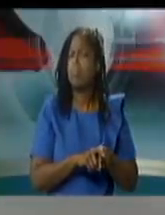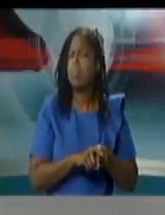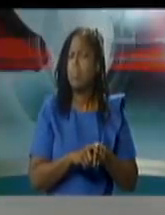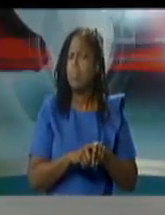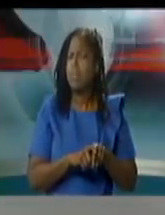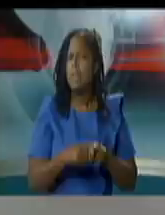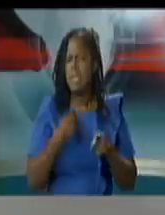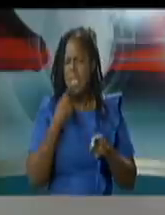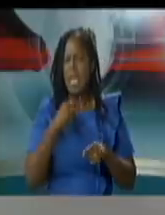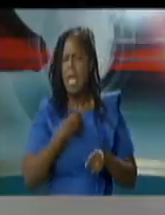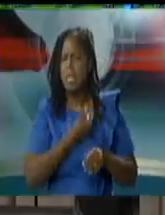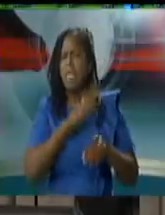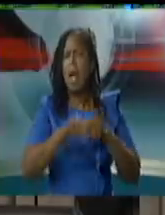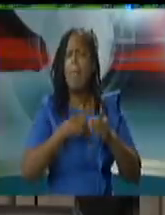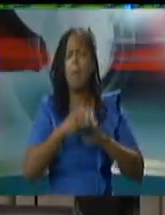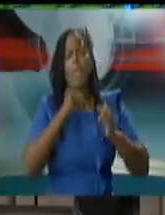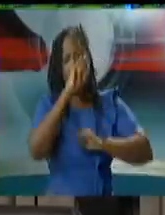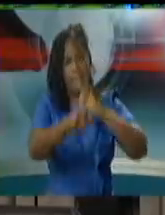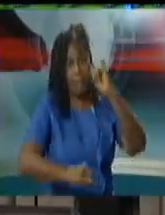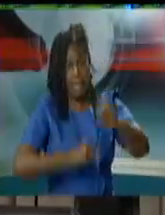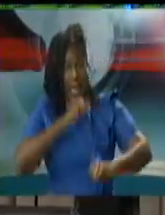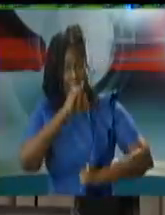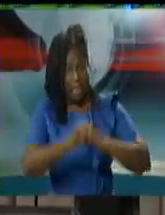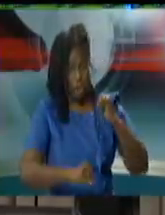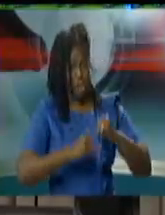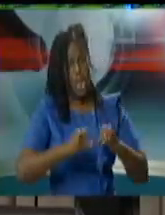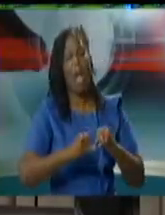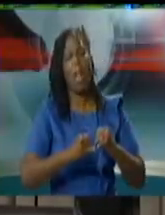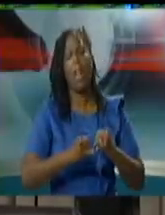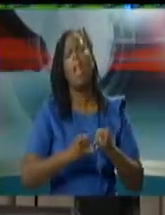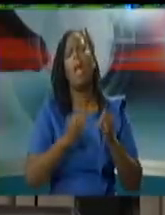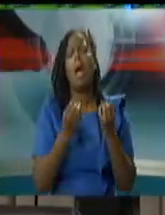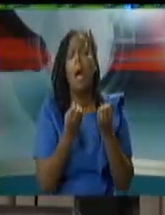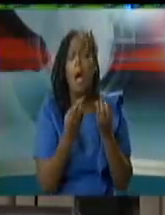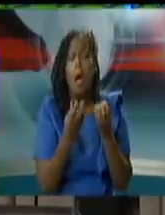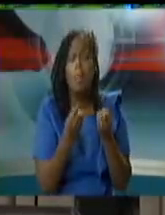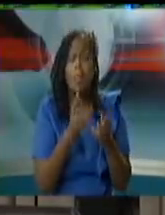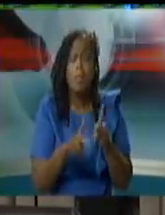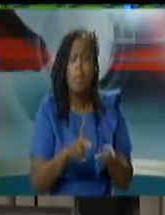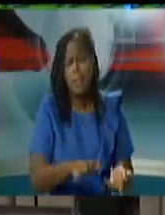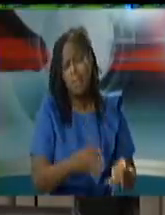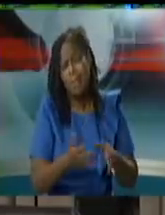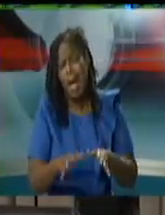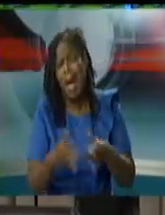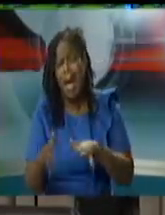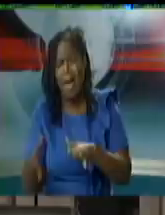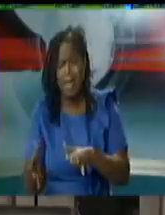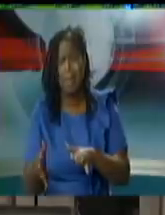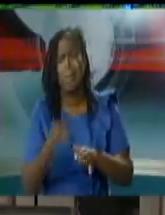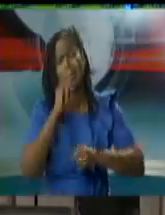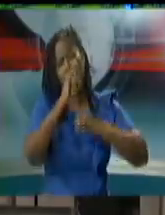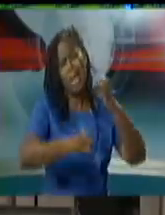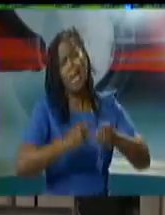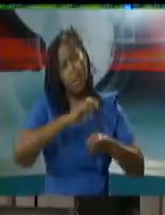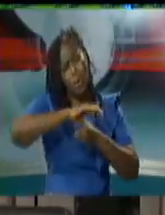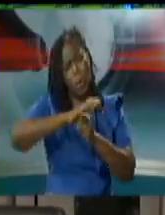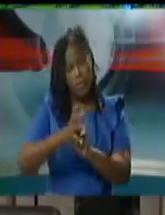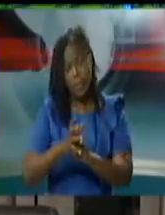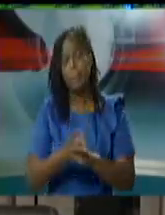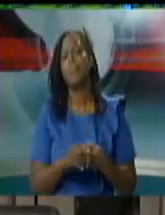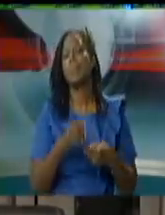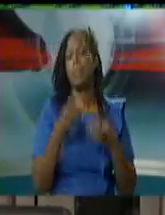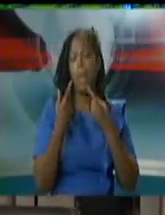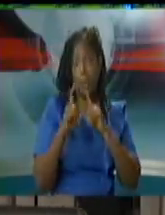okay so the case fatality rate internationally averages out at